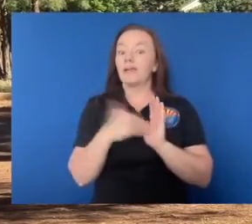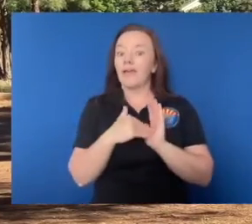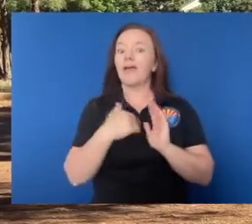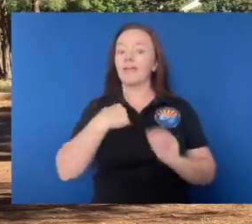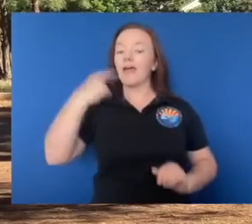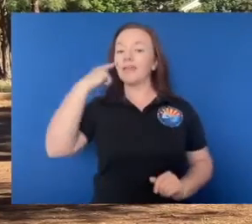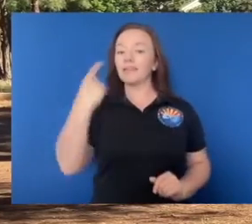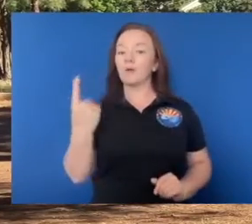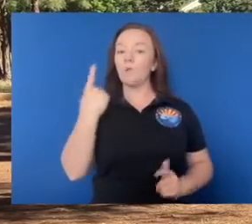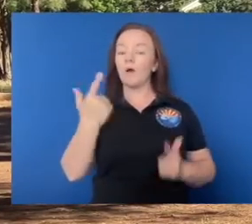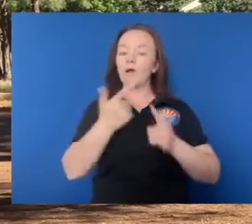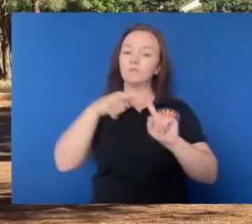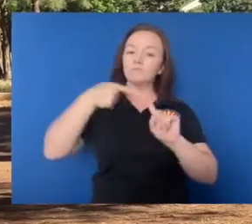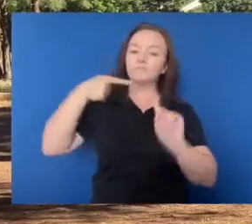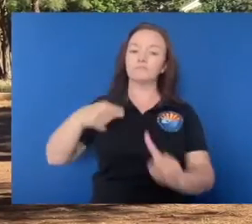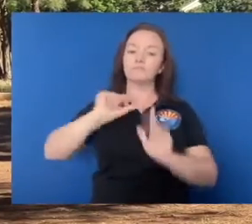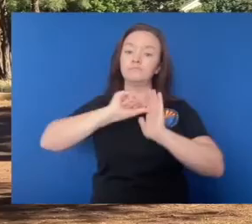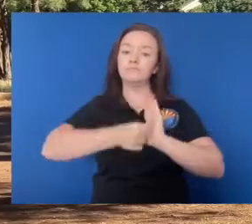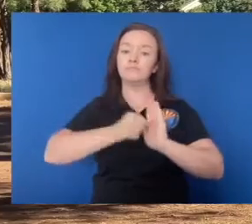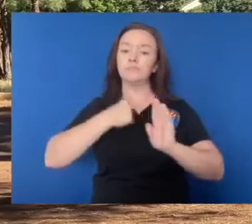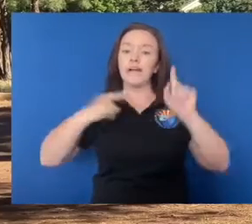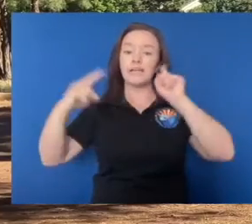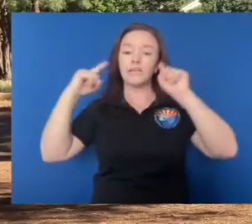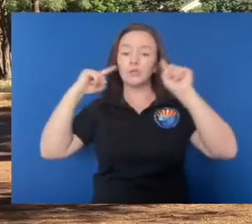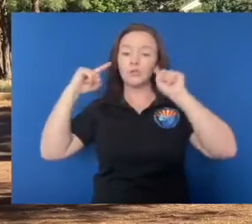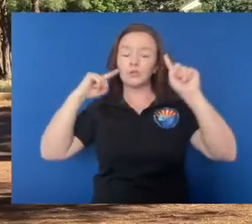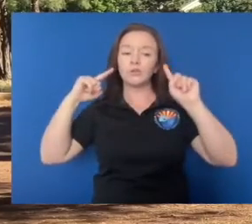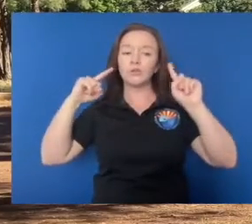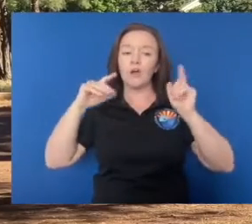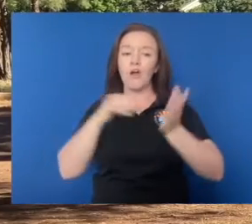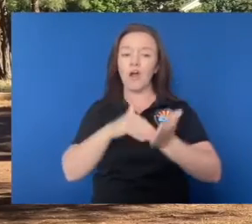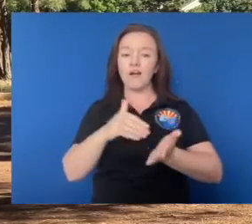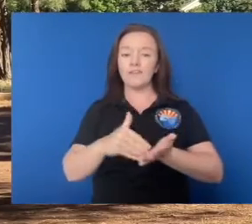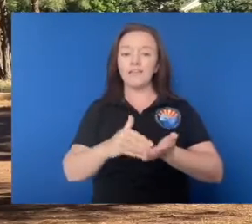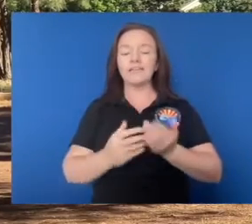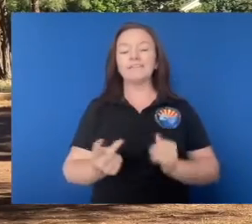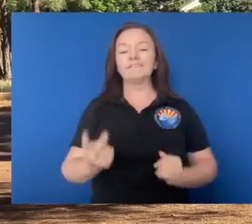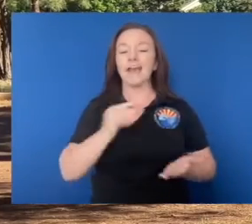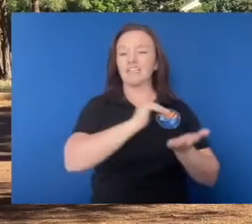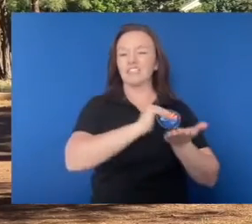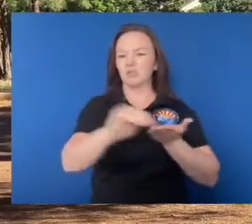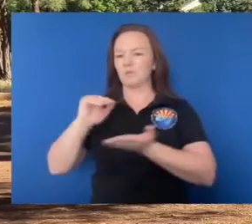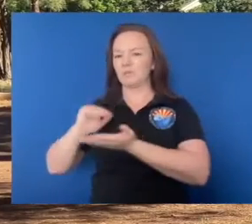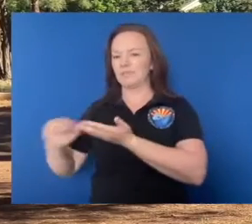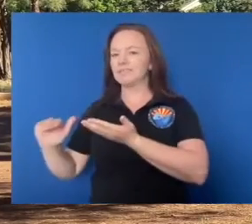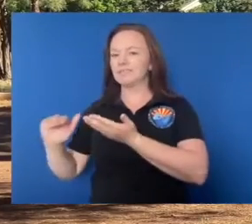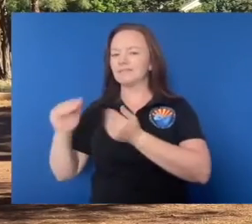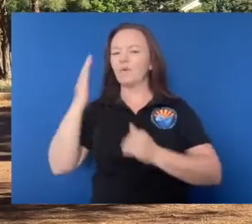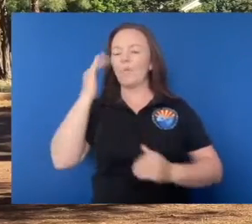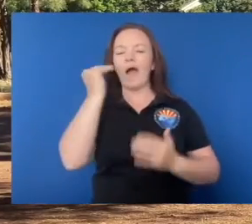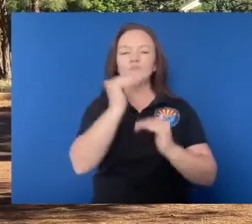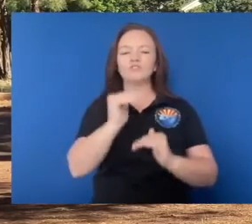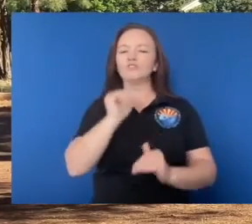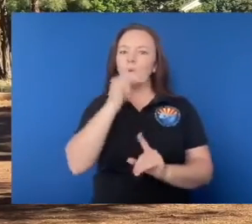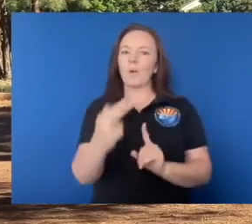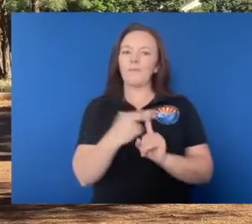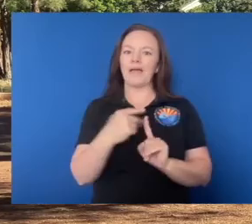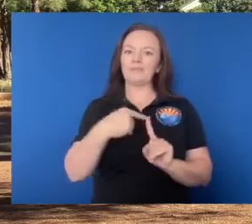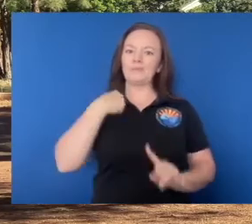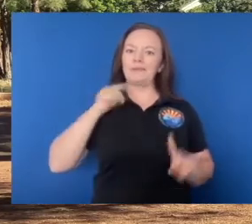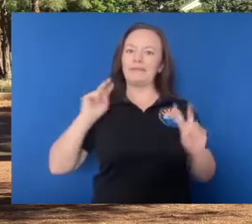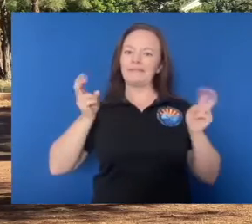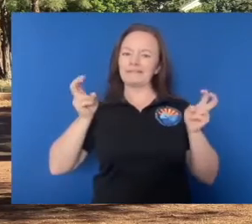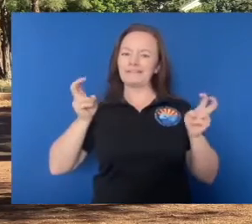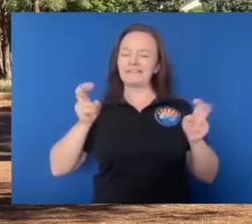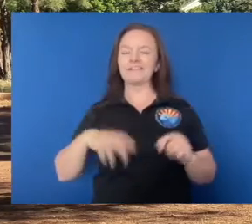Again, I think one of the biggest things that I keep hearing is the two excuses of why those restrictions don't apply.